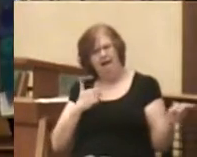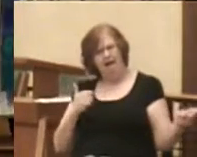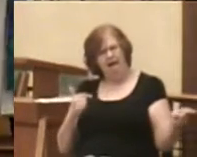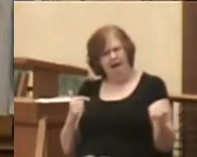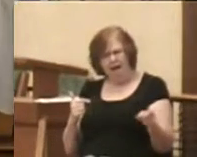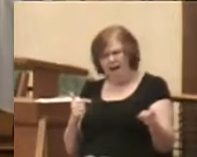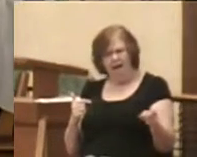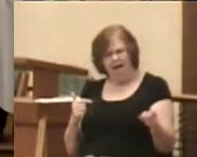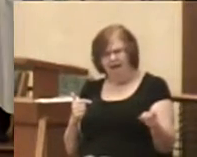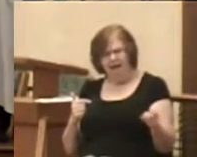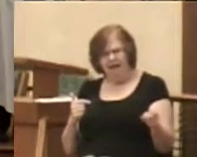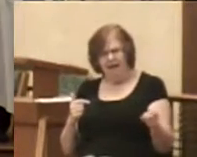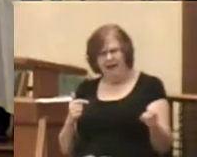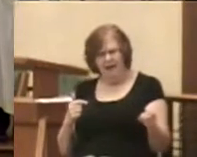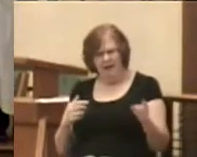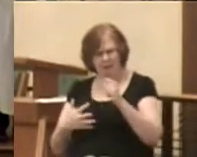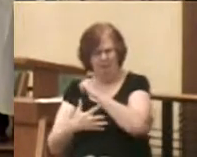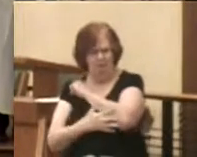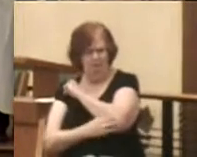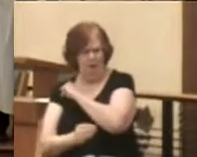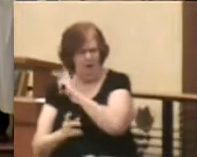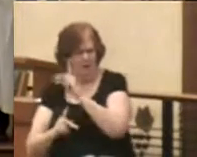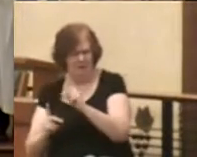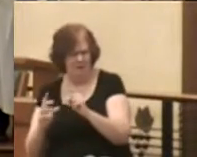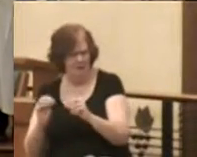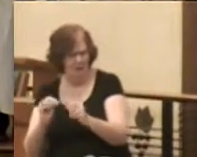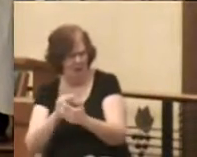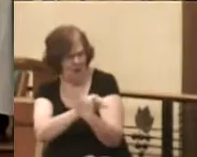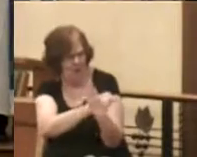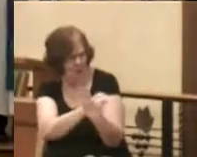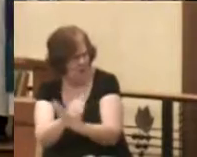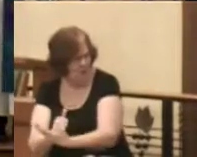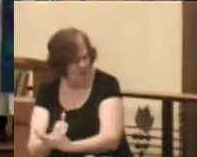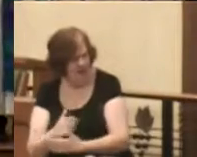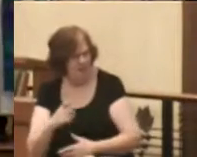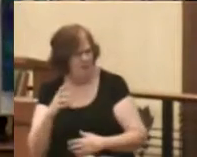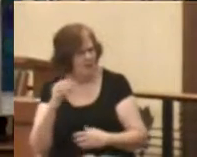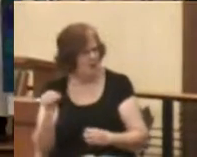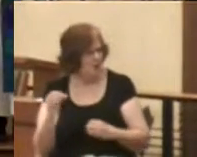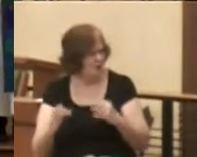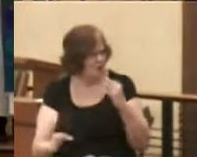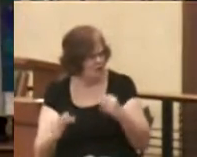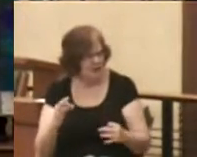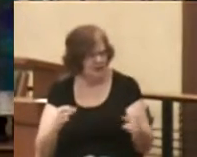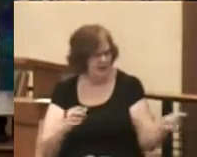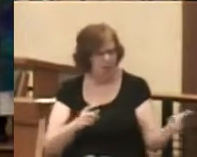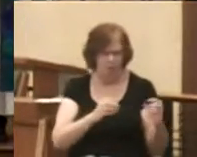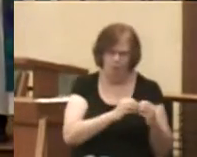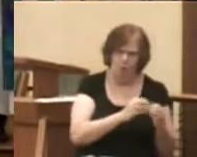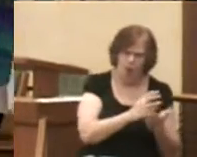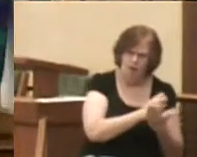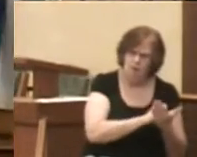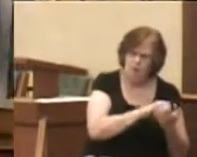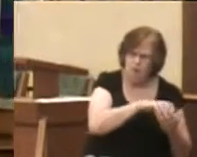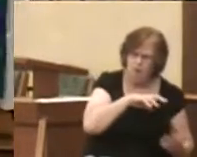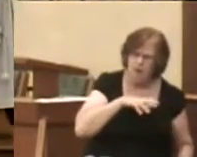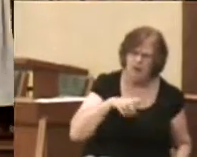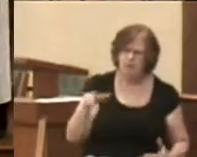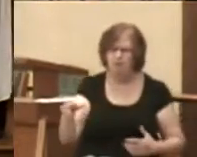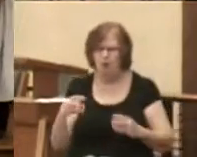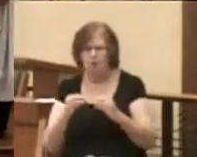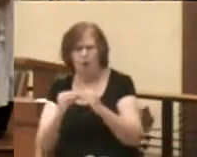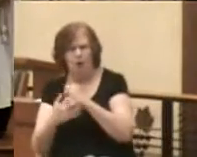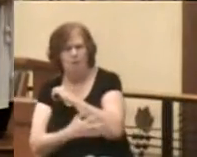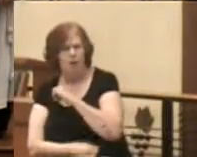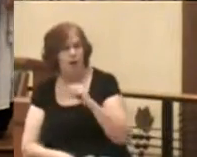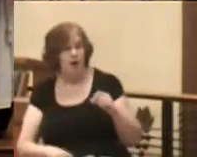his day do not receive justice. The rich are getting richer and the poor are getting poorer. And Amos believes that the rich don't